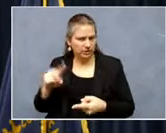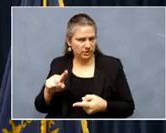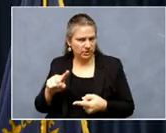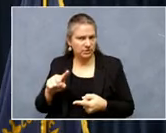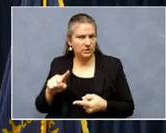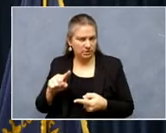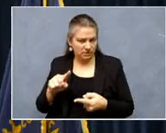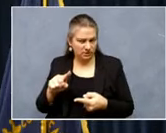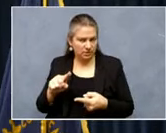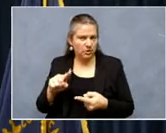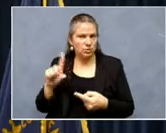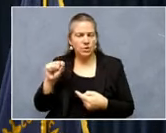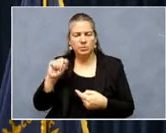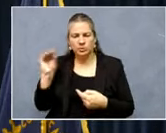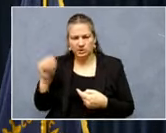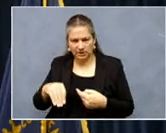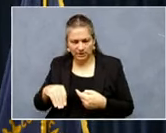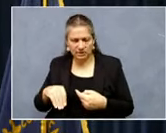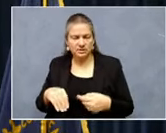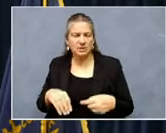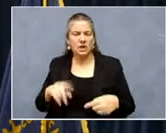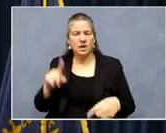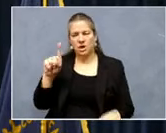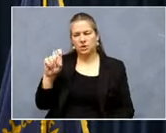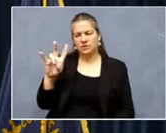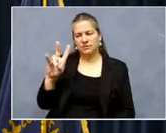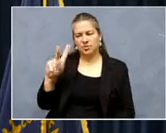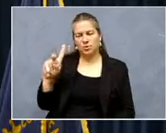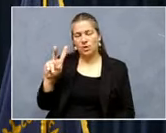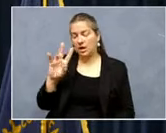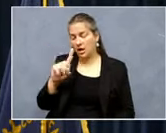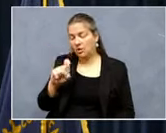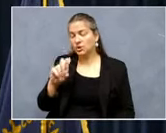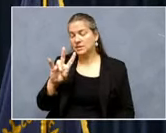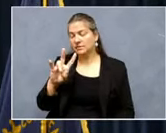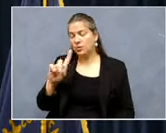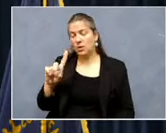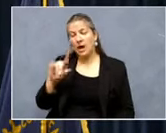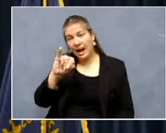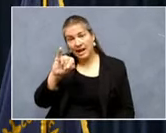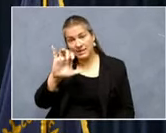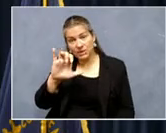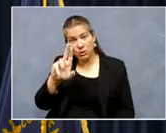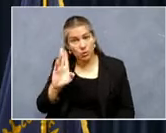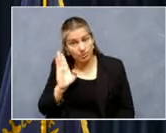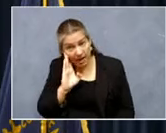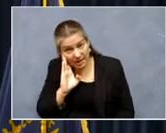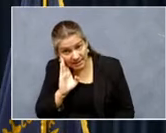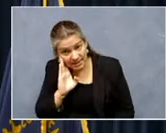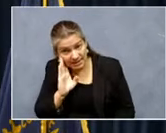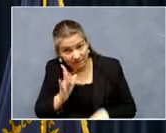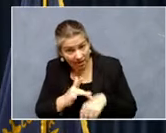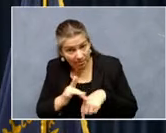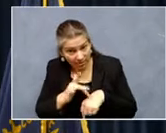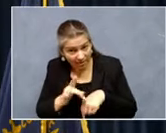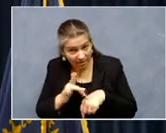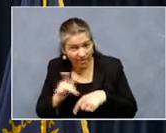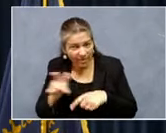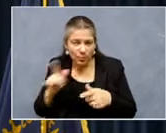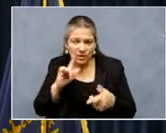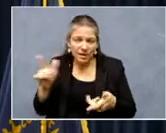our rolling average. 171 ICU beds available. Again, that's floated, but it hasn't gotten nearly